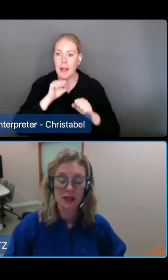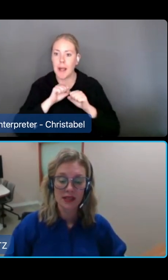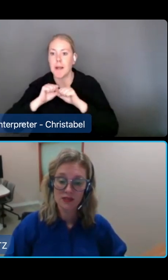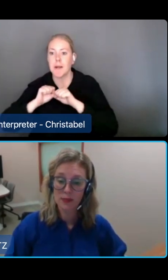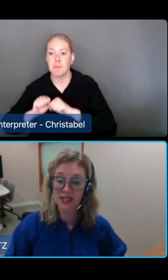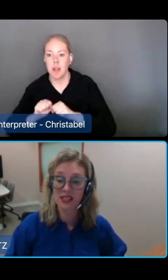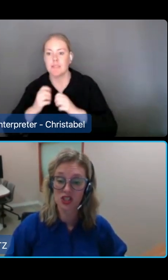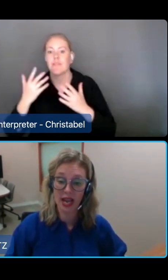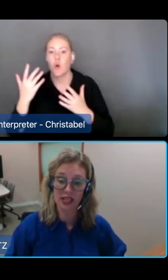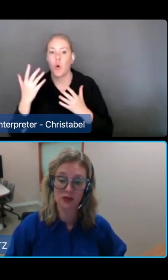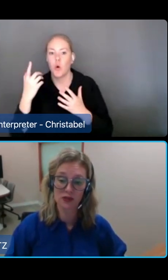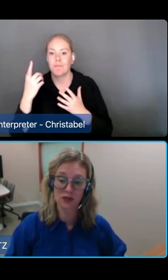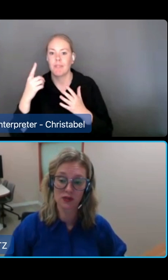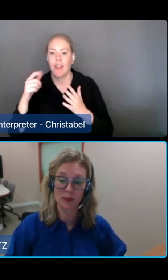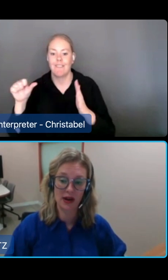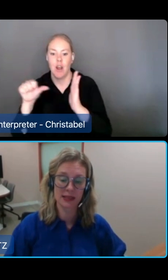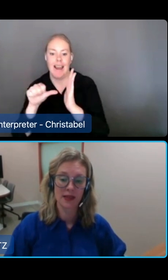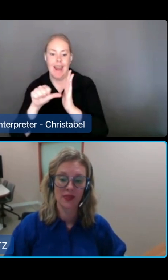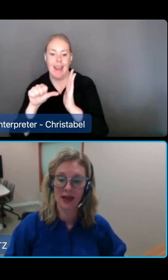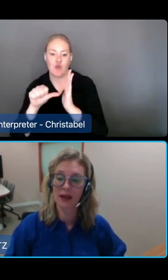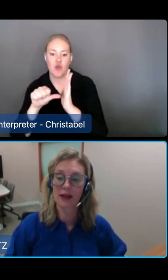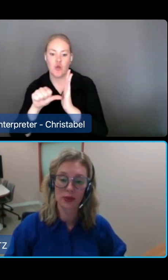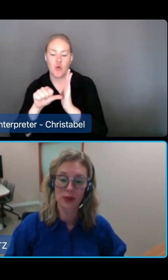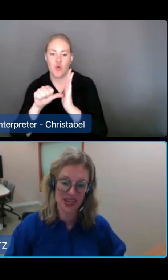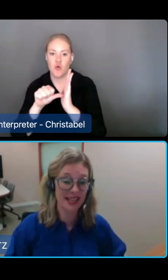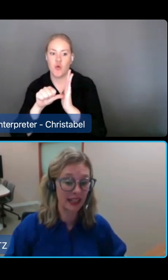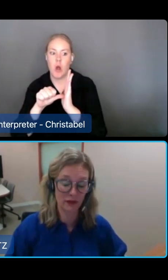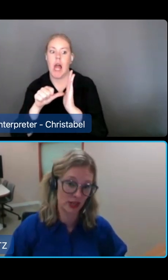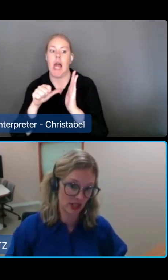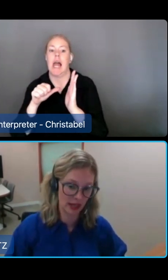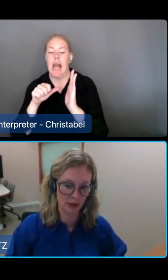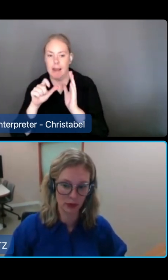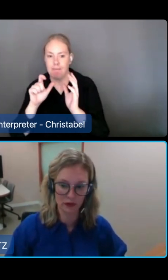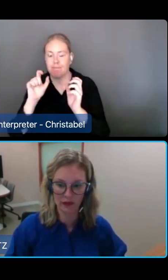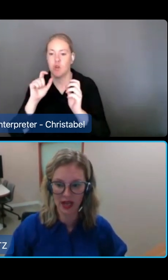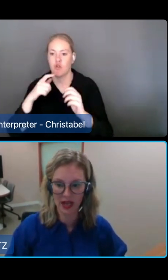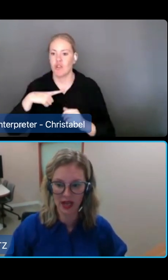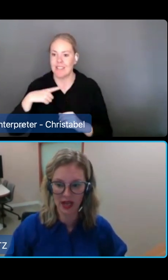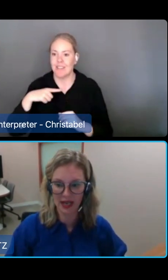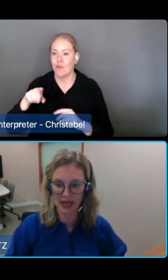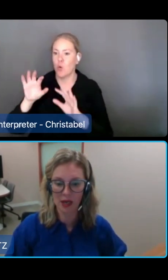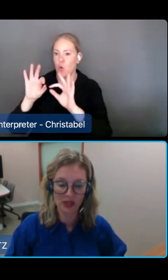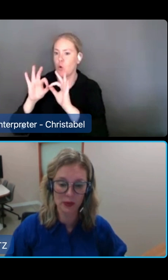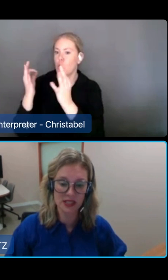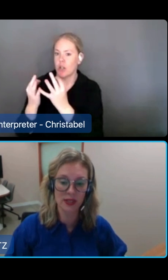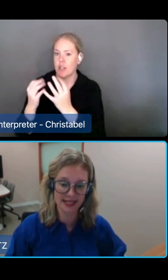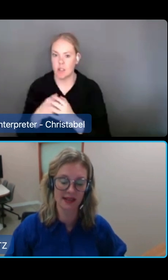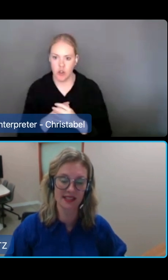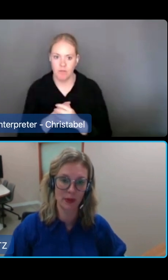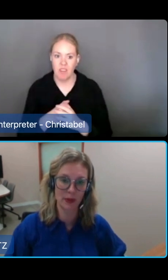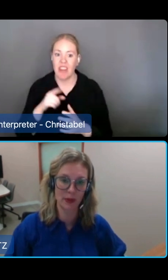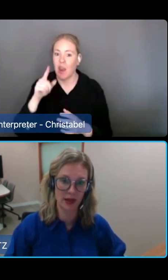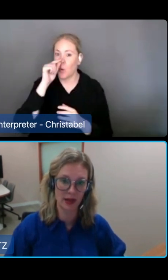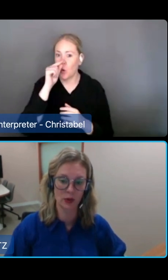This represents a change from the current Act that protects any information about an approved provider, an approach that was